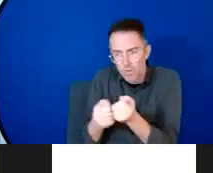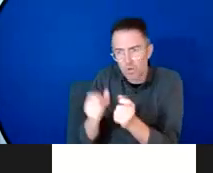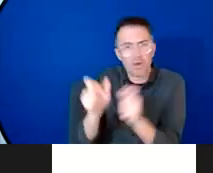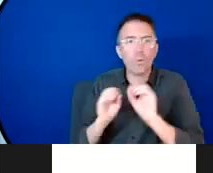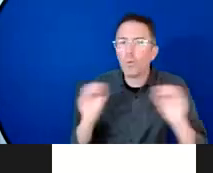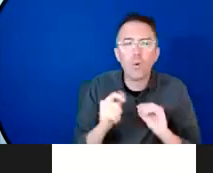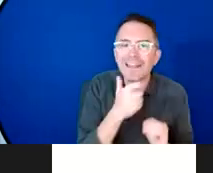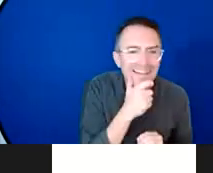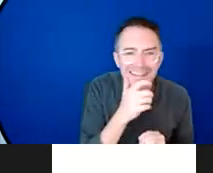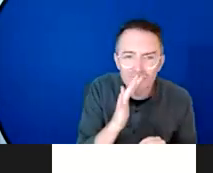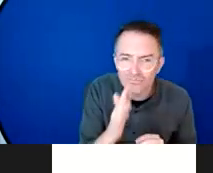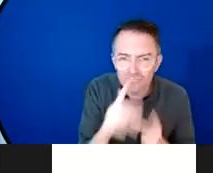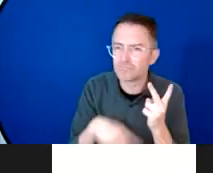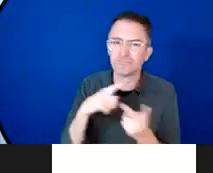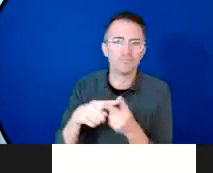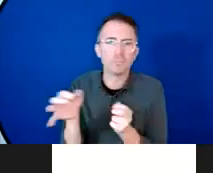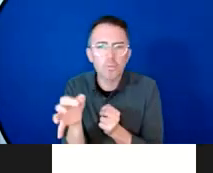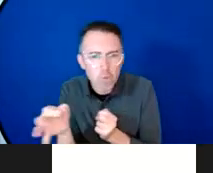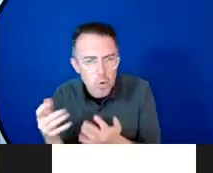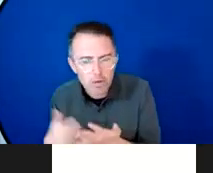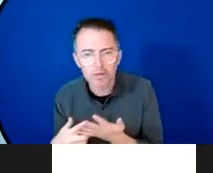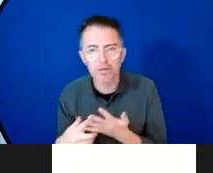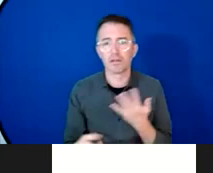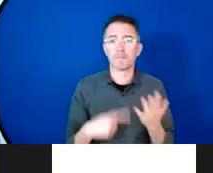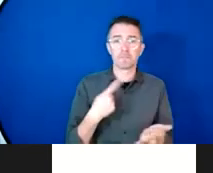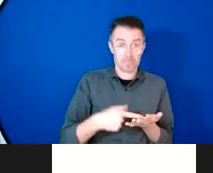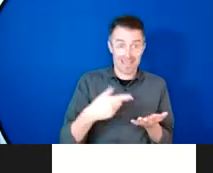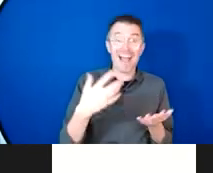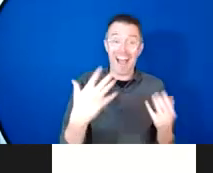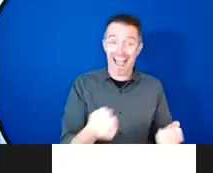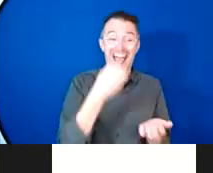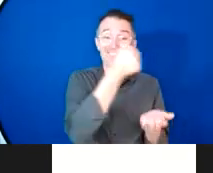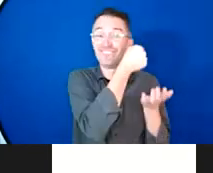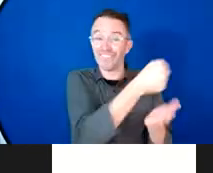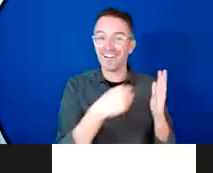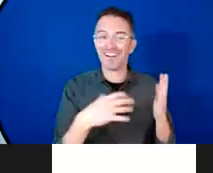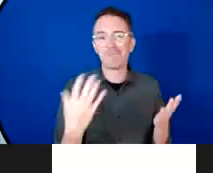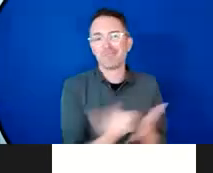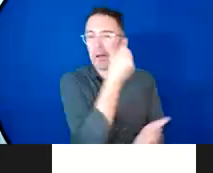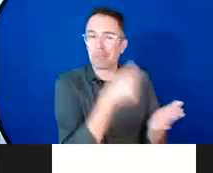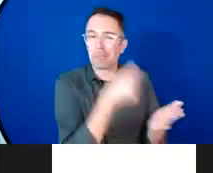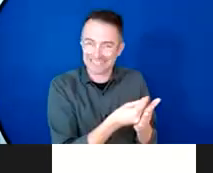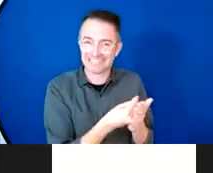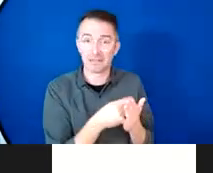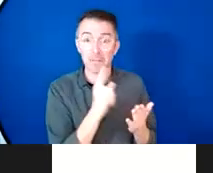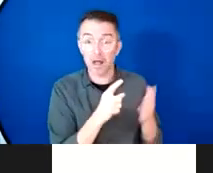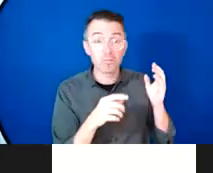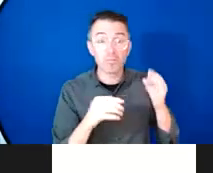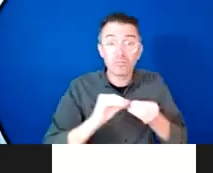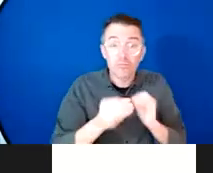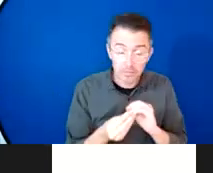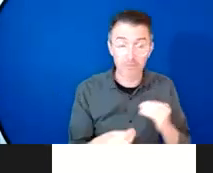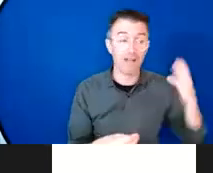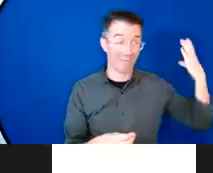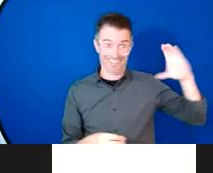accessible to the private sector we don't make generally we don't give grants to the private sector and that excludes a very large part of the community